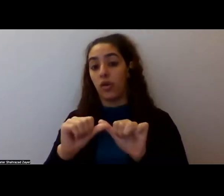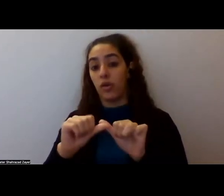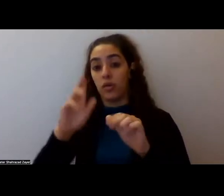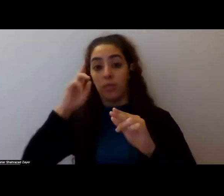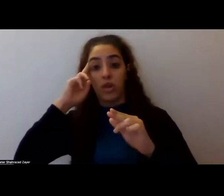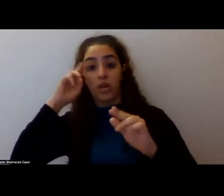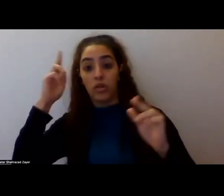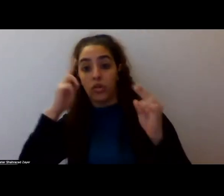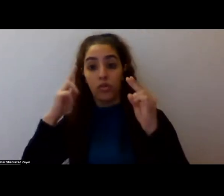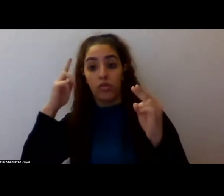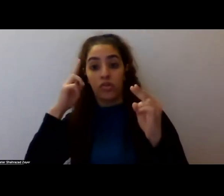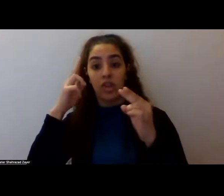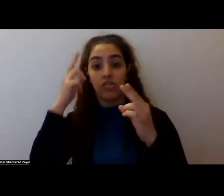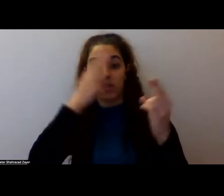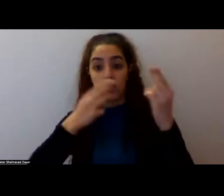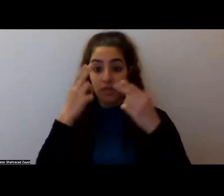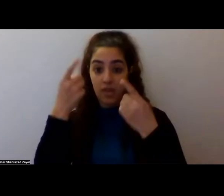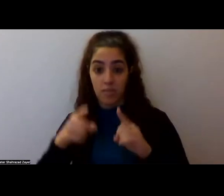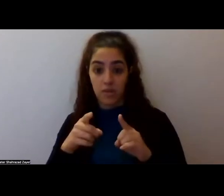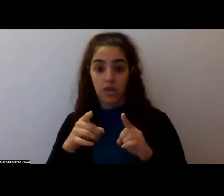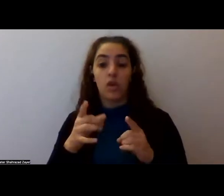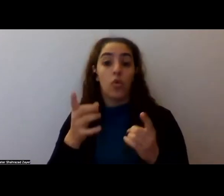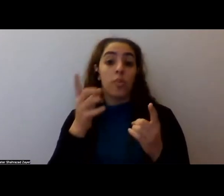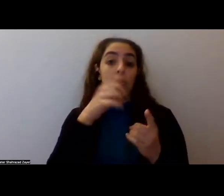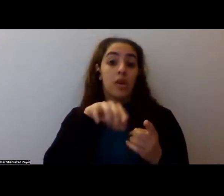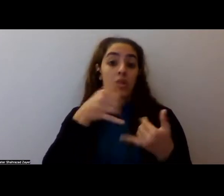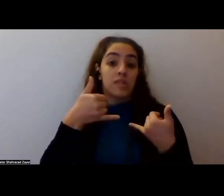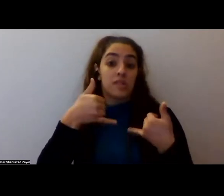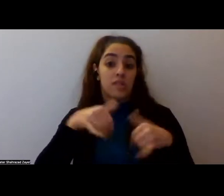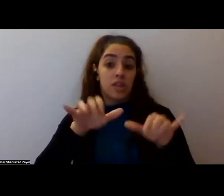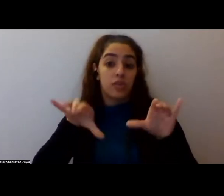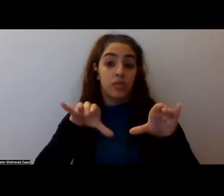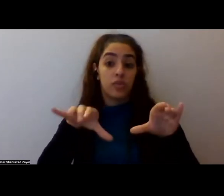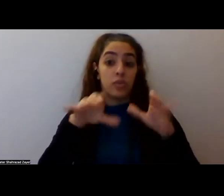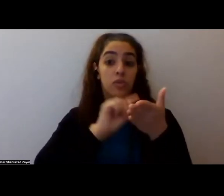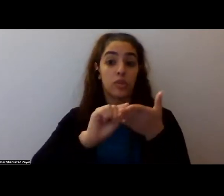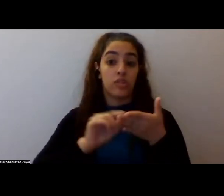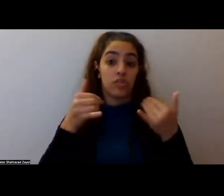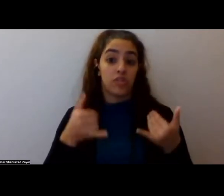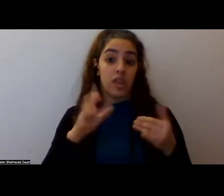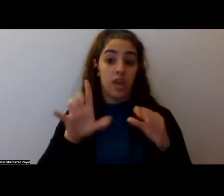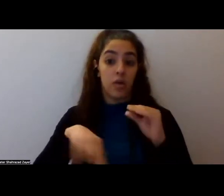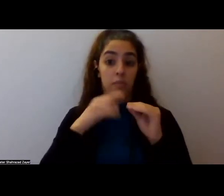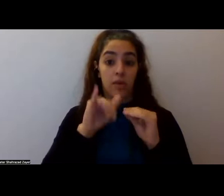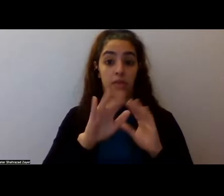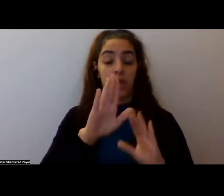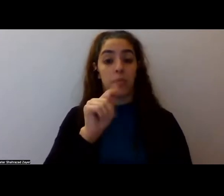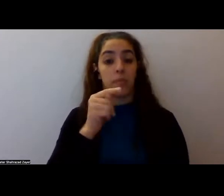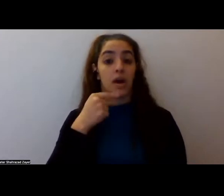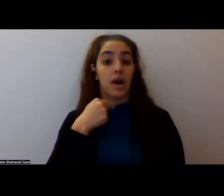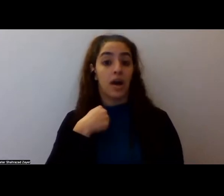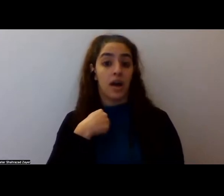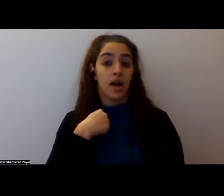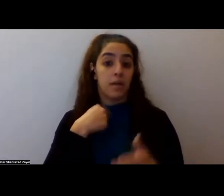are currently doing research on this and I don't know what the, what they are learning about it. Um, in my six years of